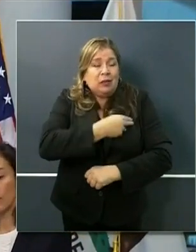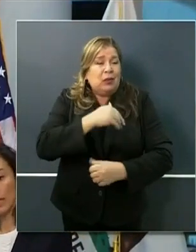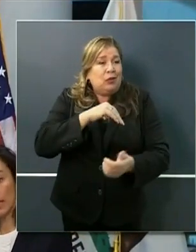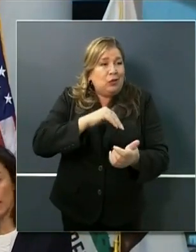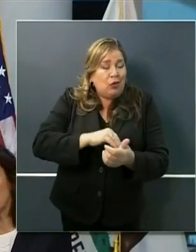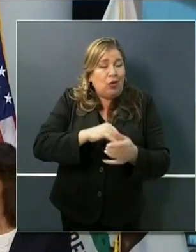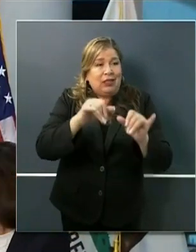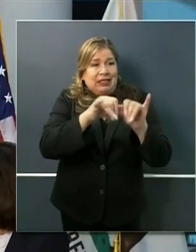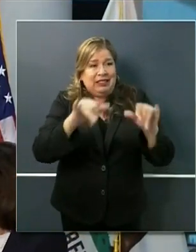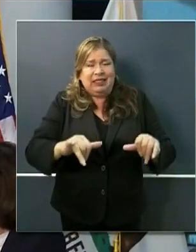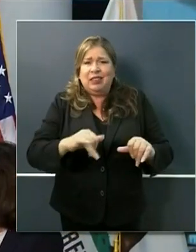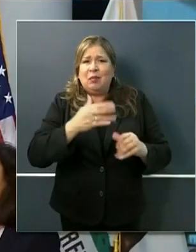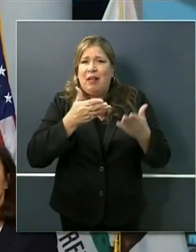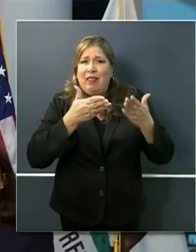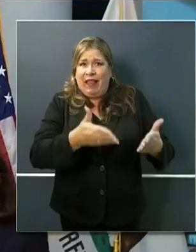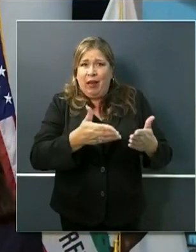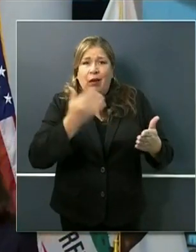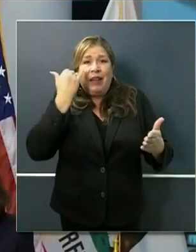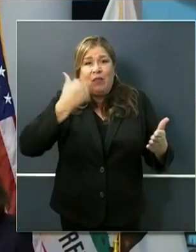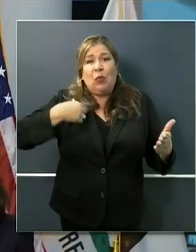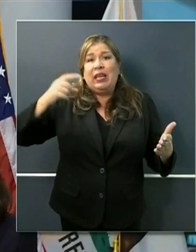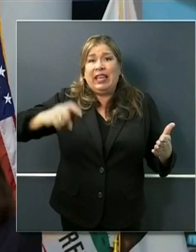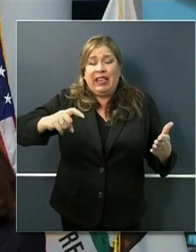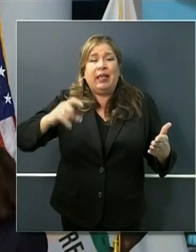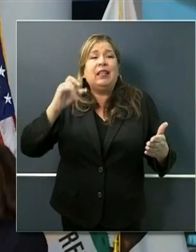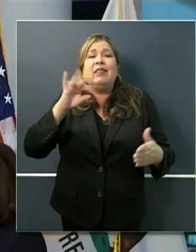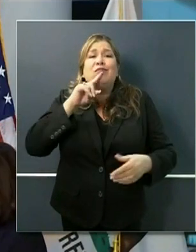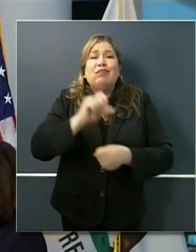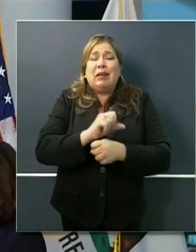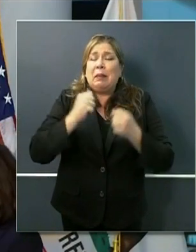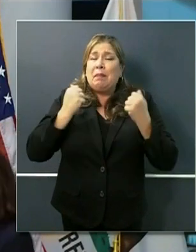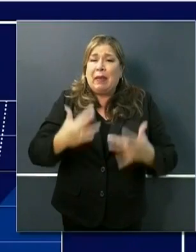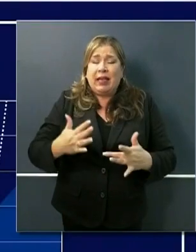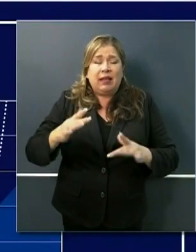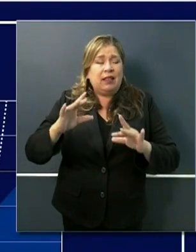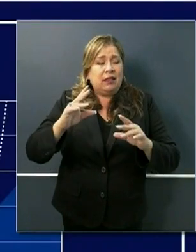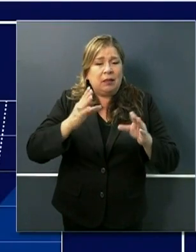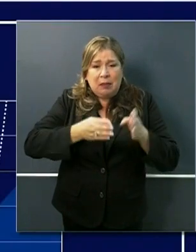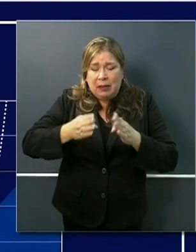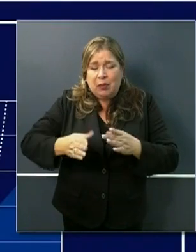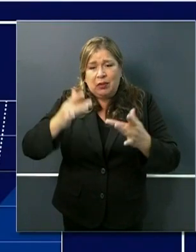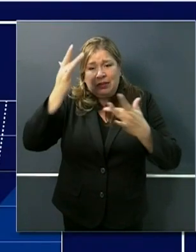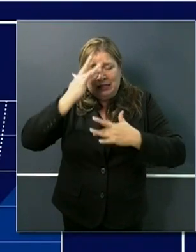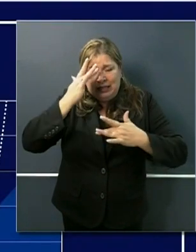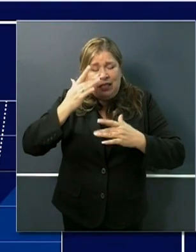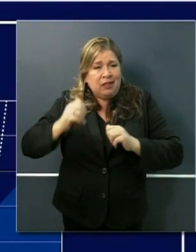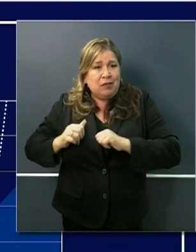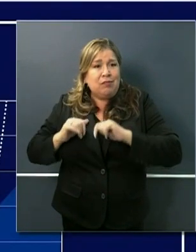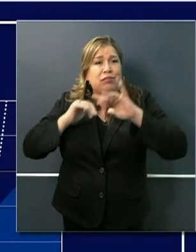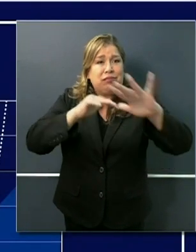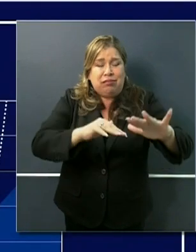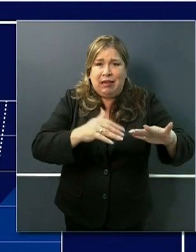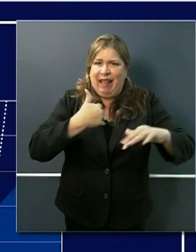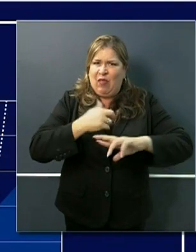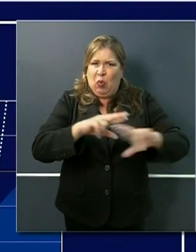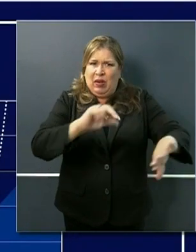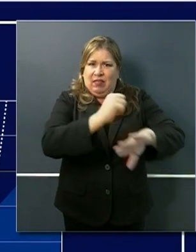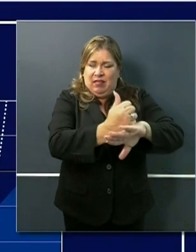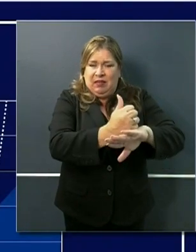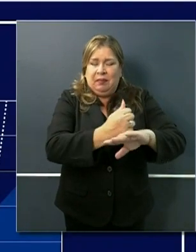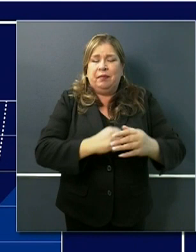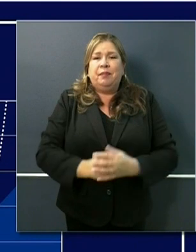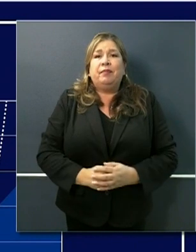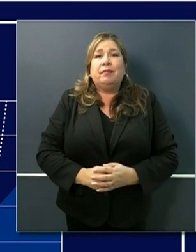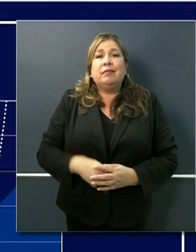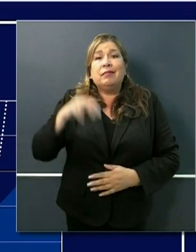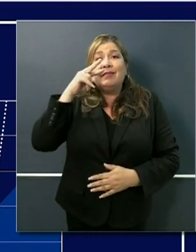there if we need it particularly in a time of surge as we look at this slide so across the horizontal here is time and